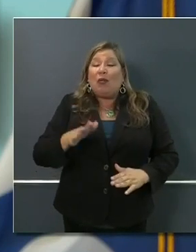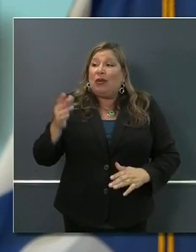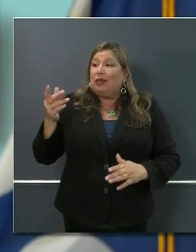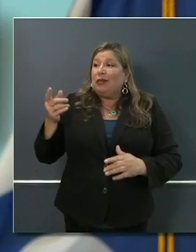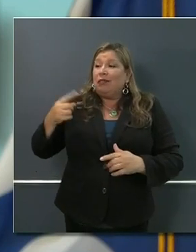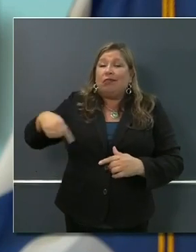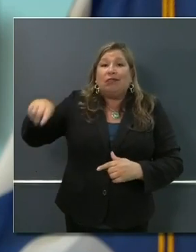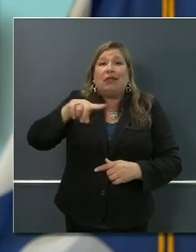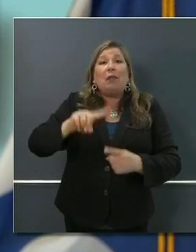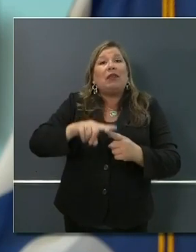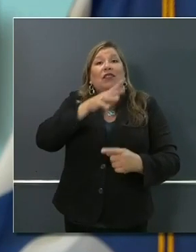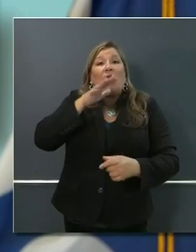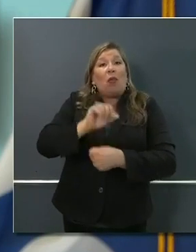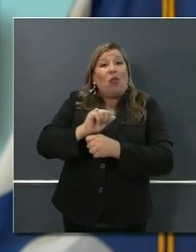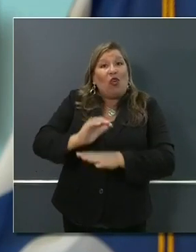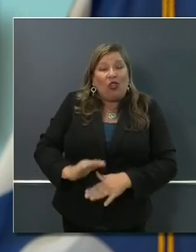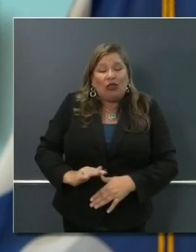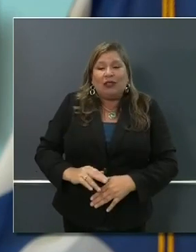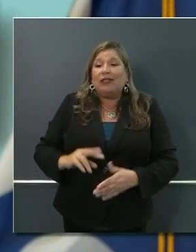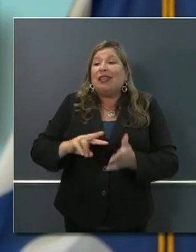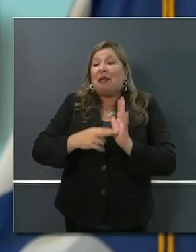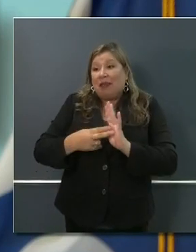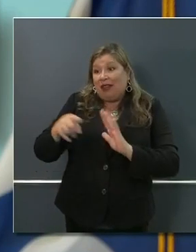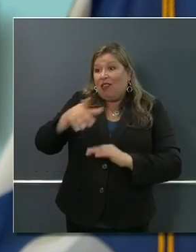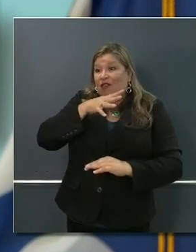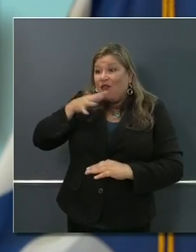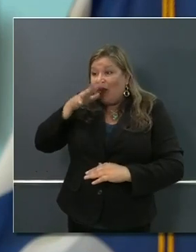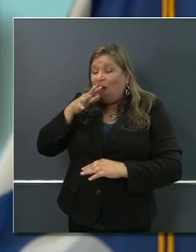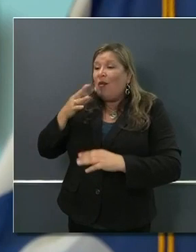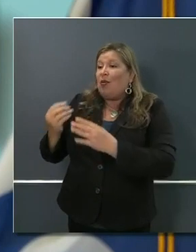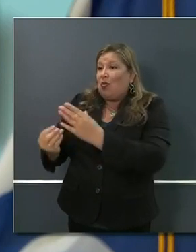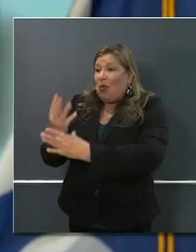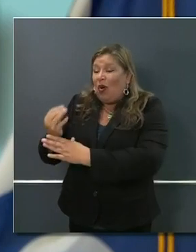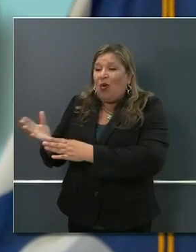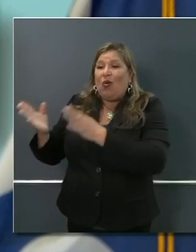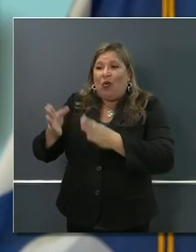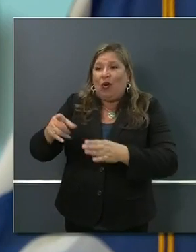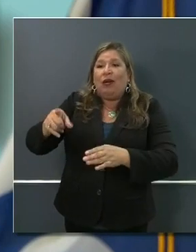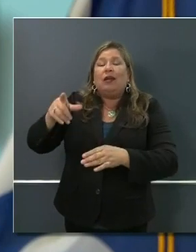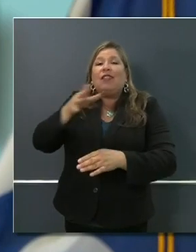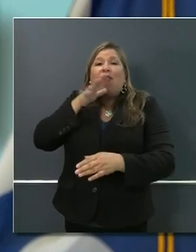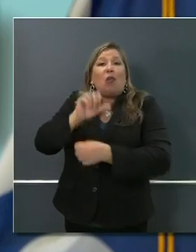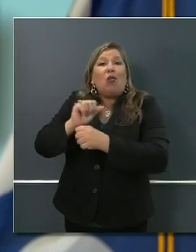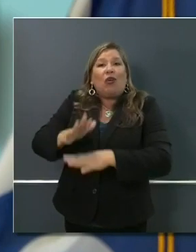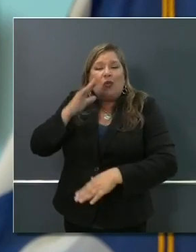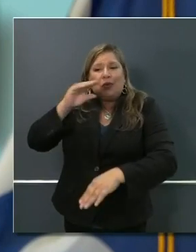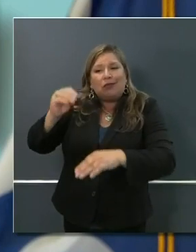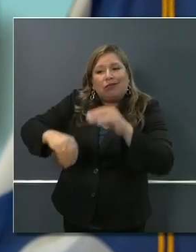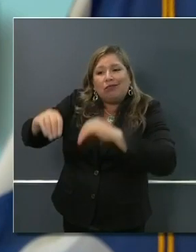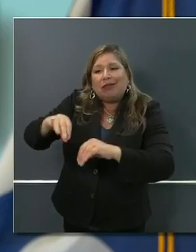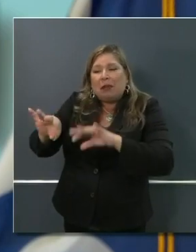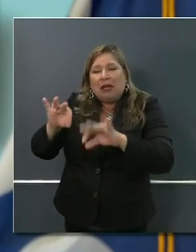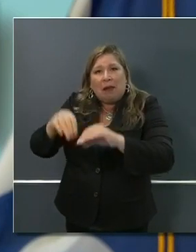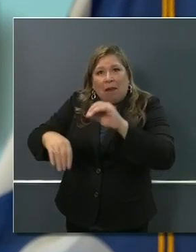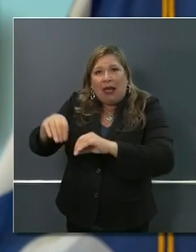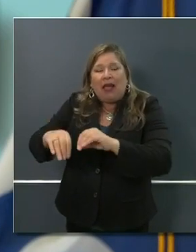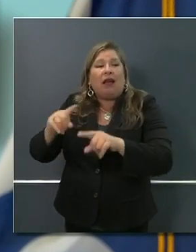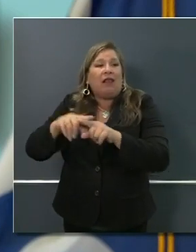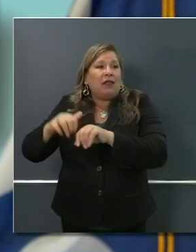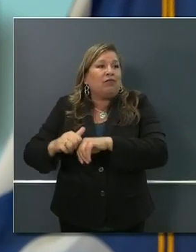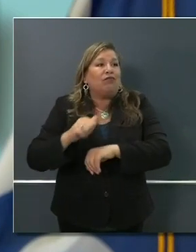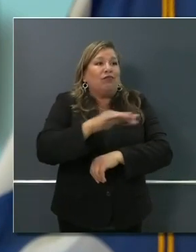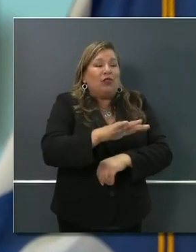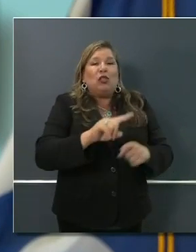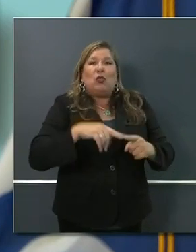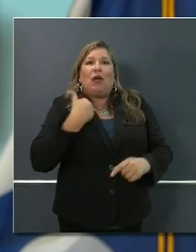farm workers that will pick and pack and distribute this fresh produce and these other commodities to our